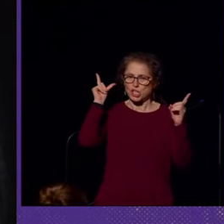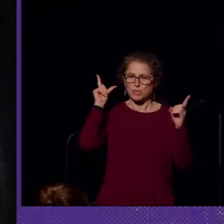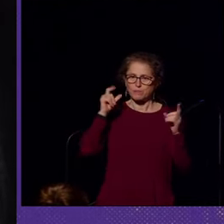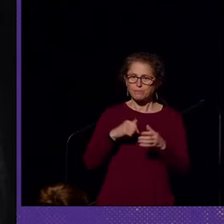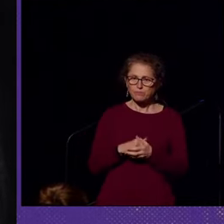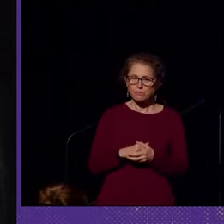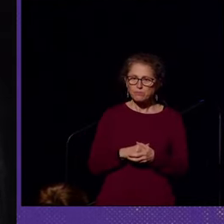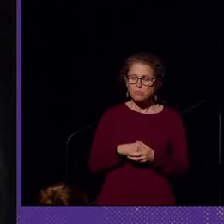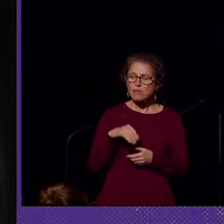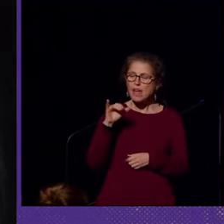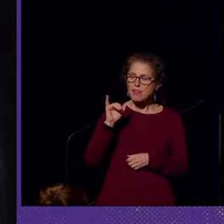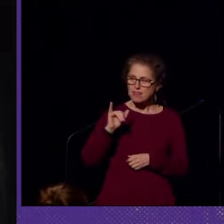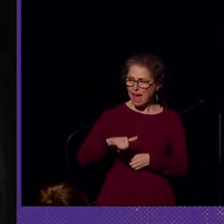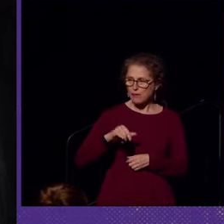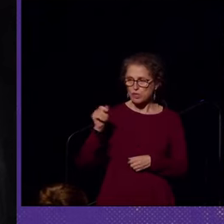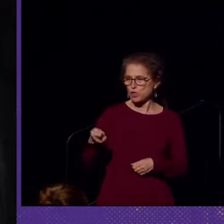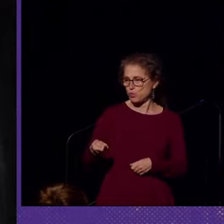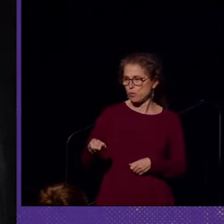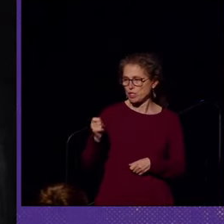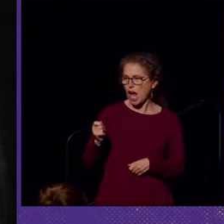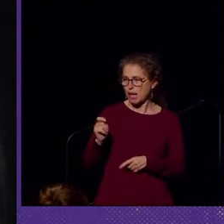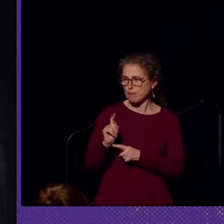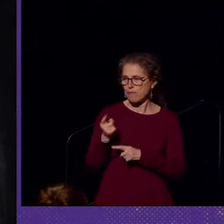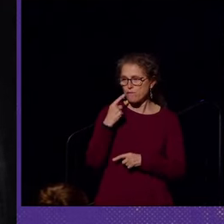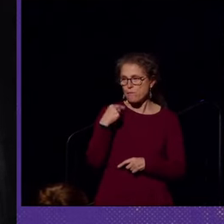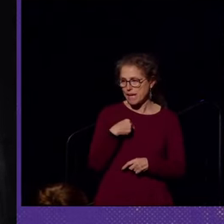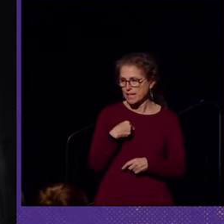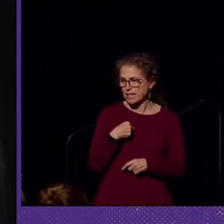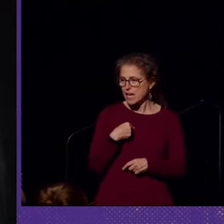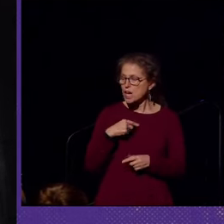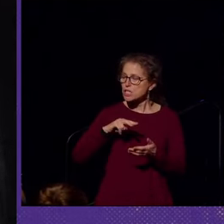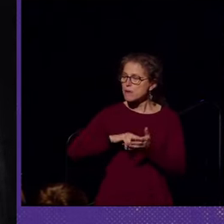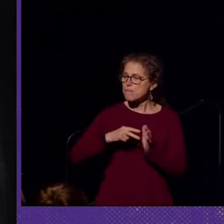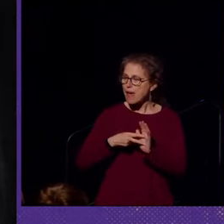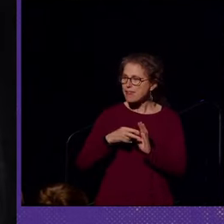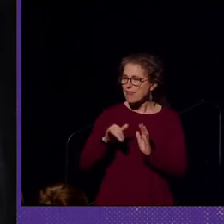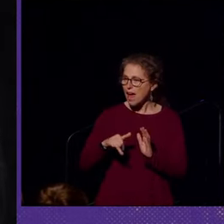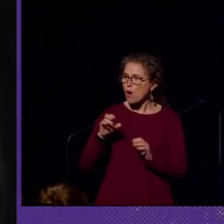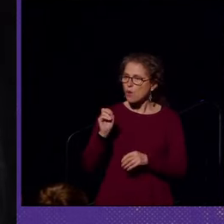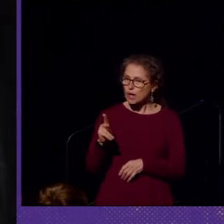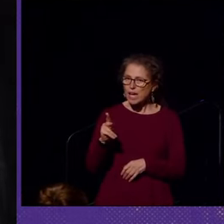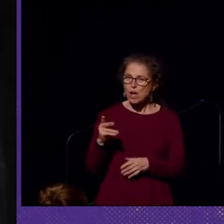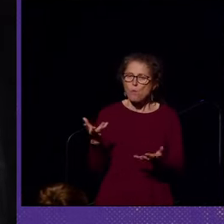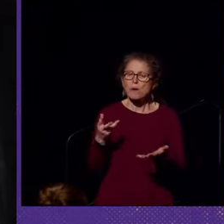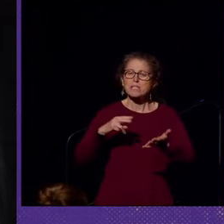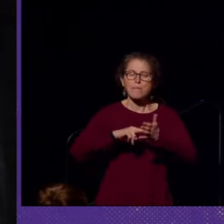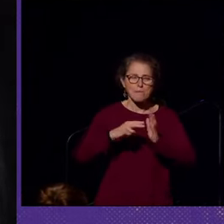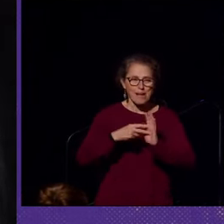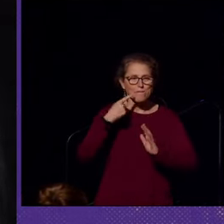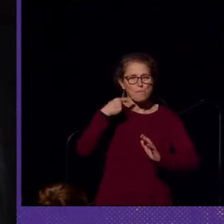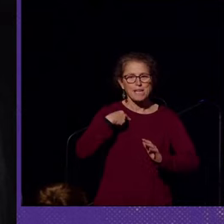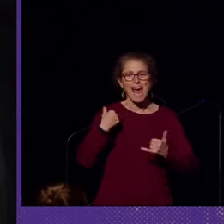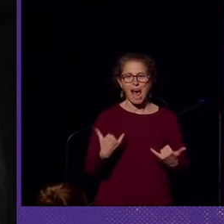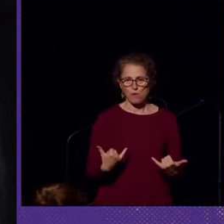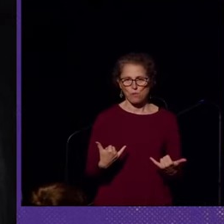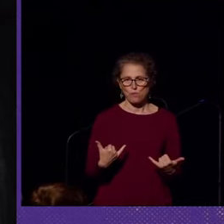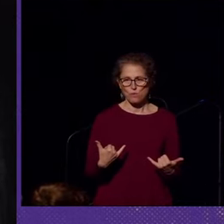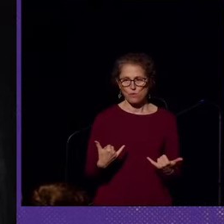And that was the switch-on factor for me, because it meant that, okay, what does this mean for me now?